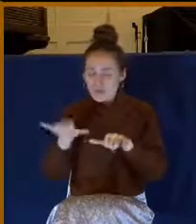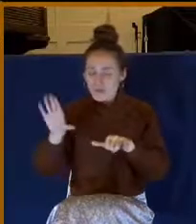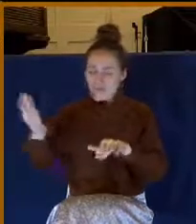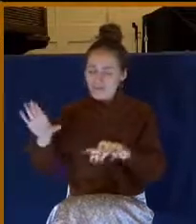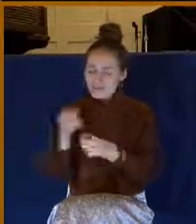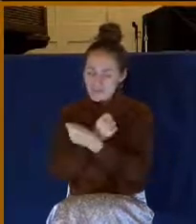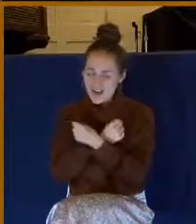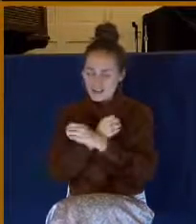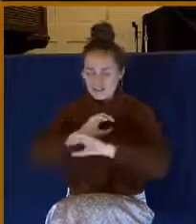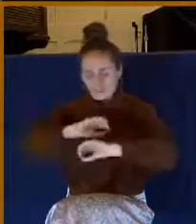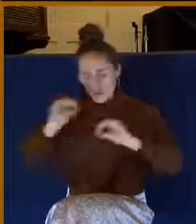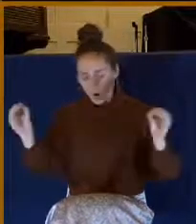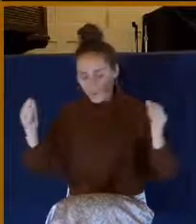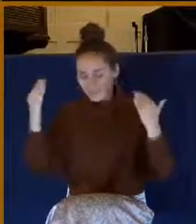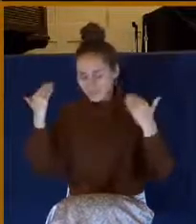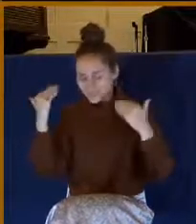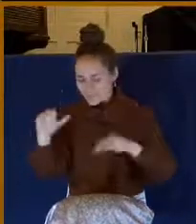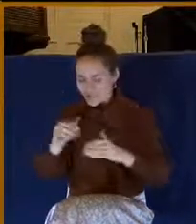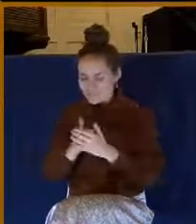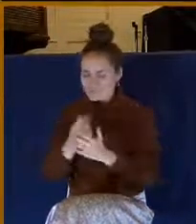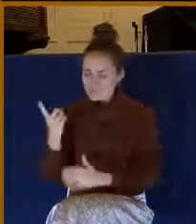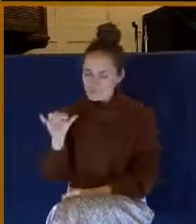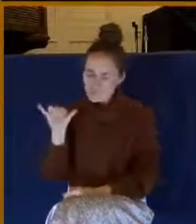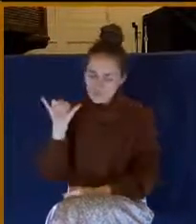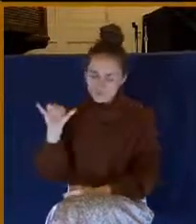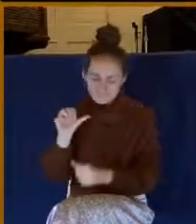mercy is everlasting.